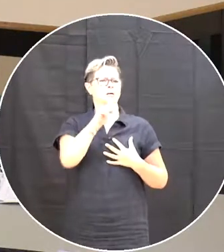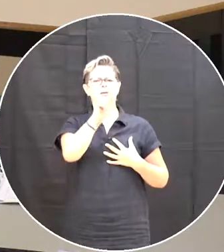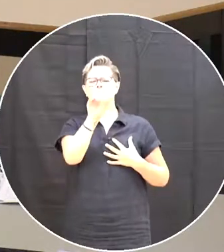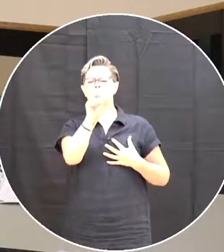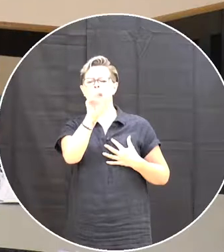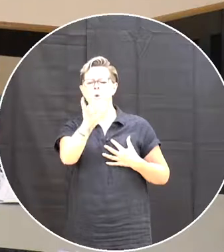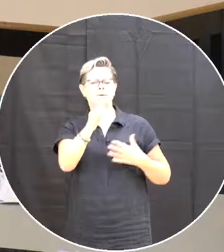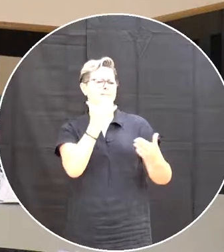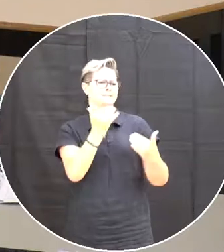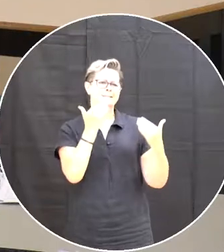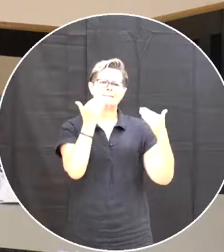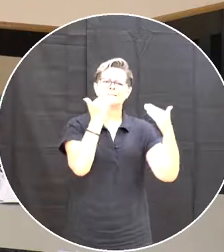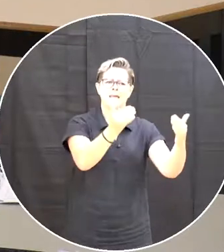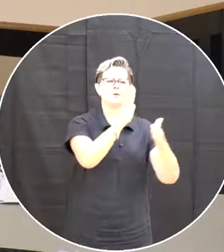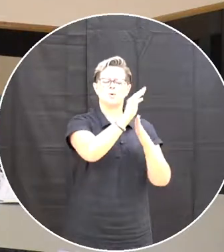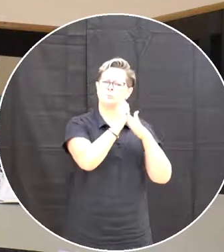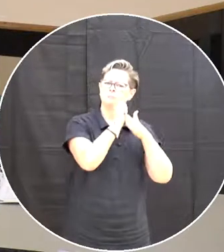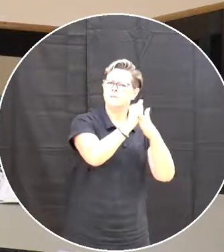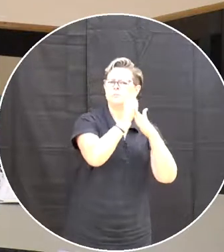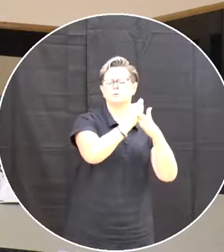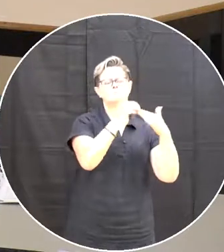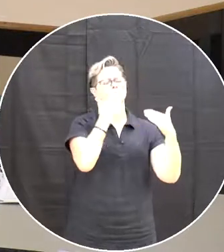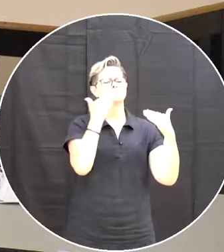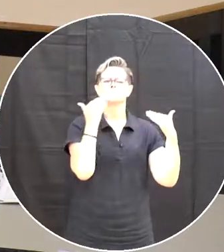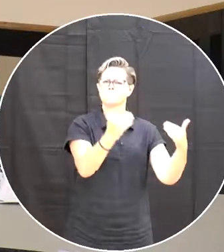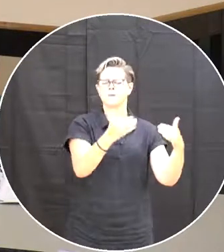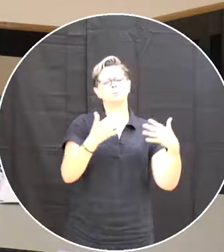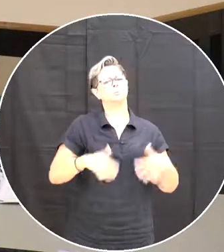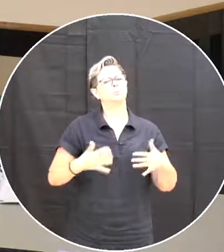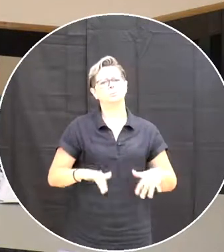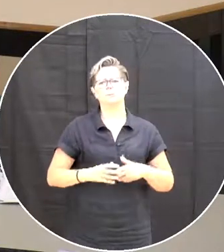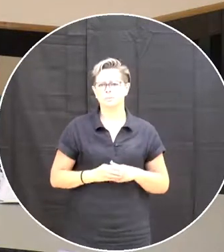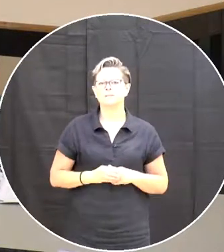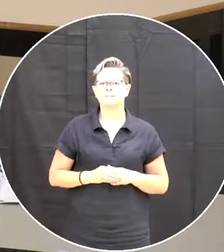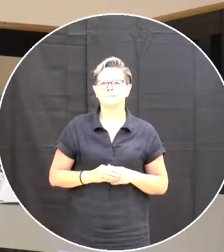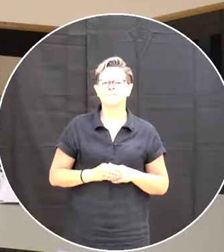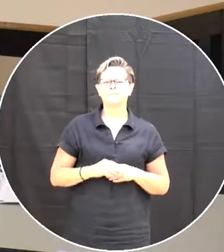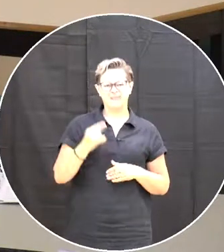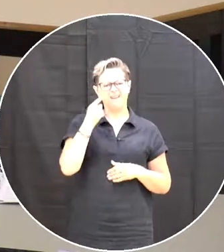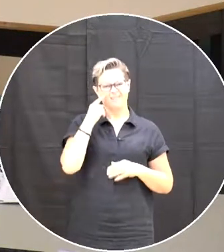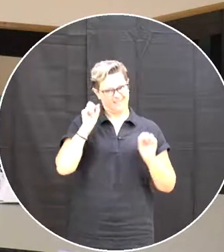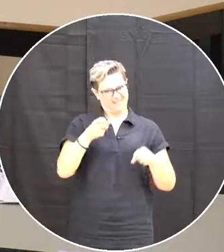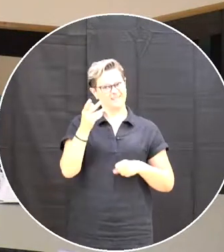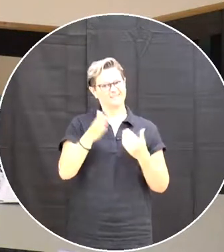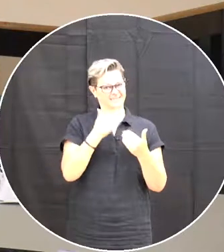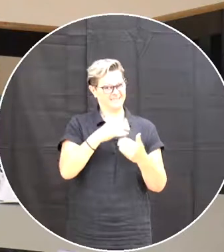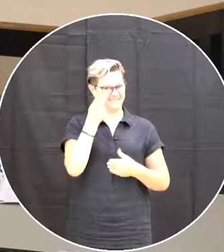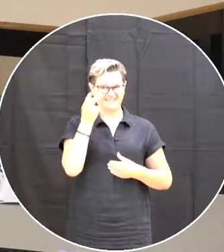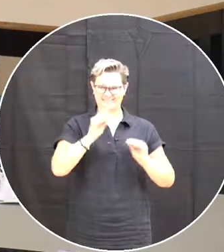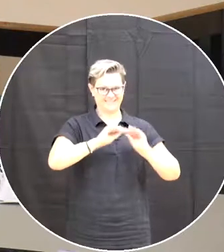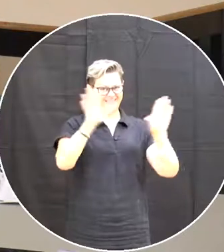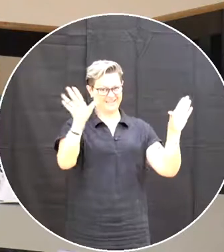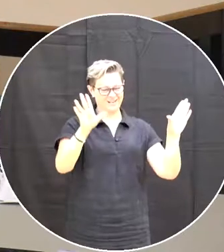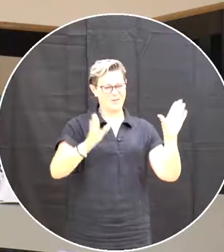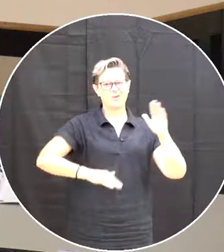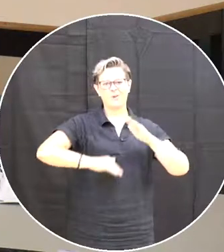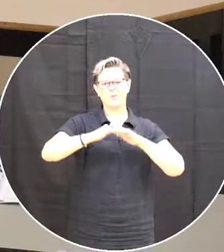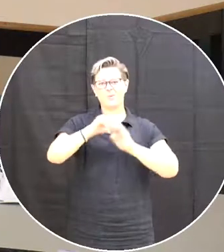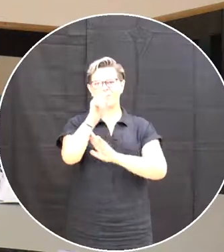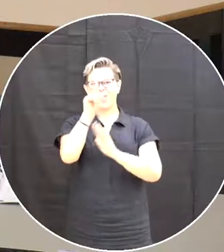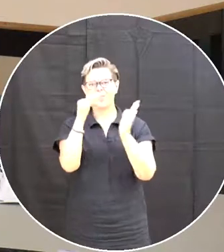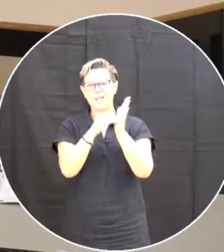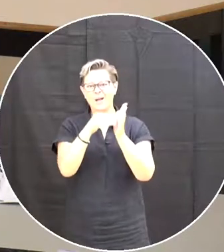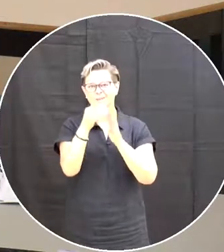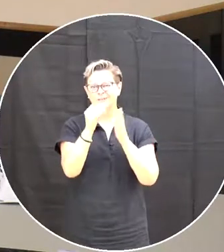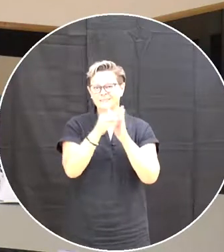senior crews Right the way through the system on this I think it speaks for itself When you get over Up to a thousand teachers volunteering